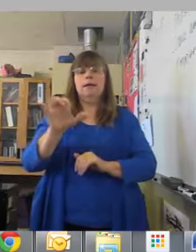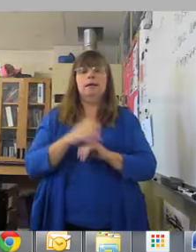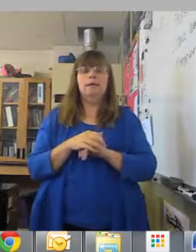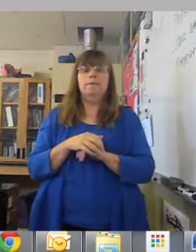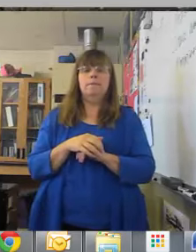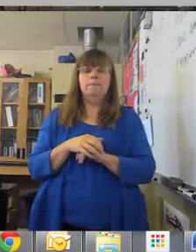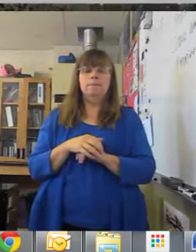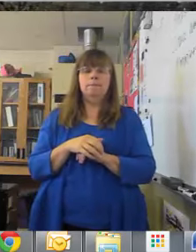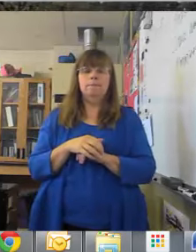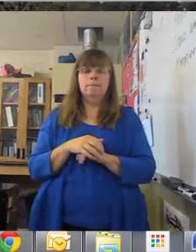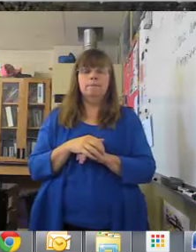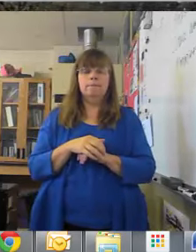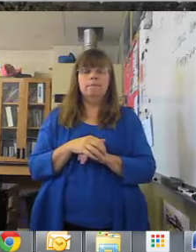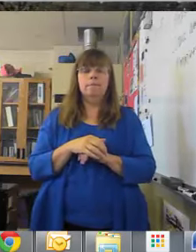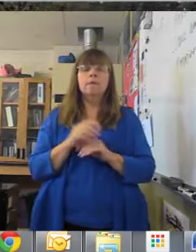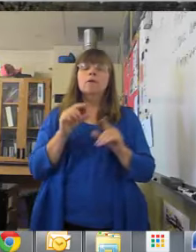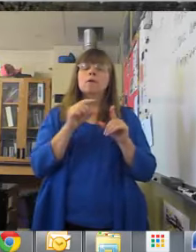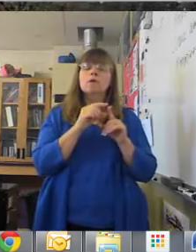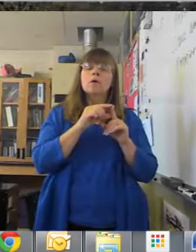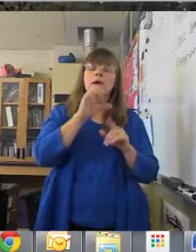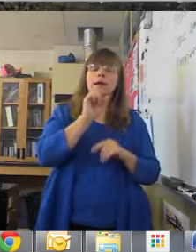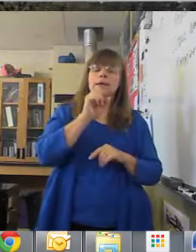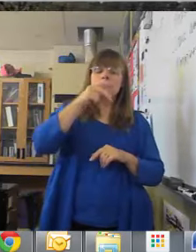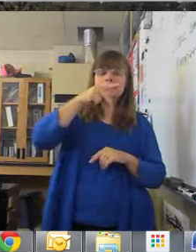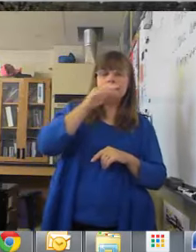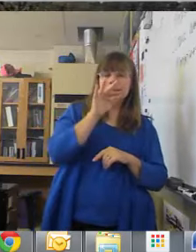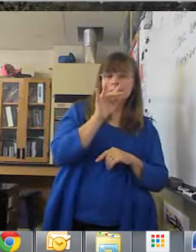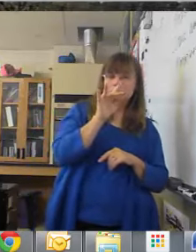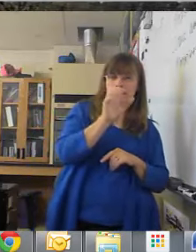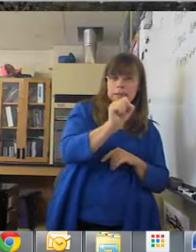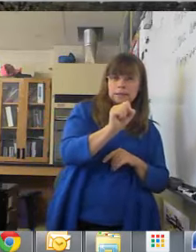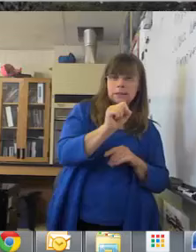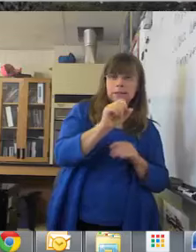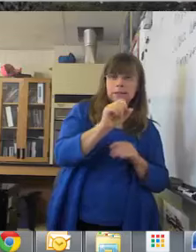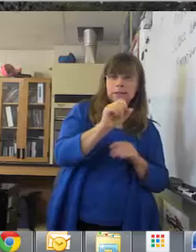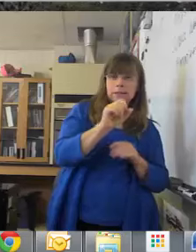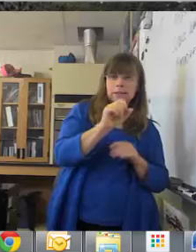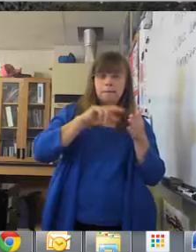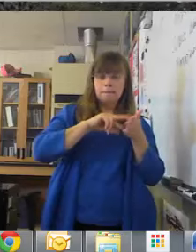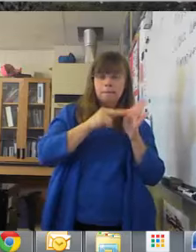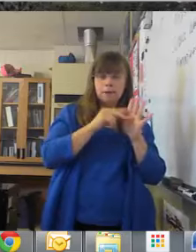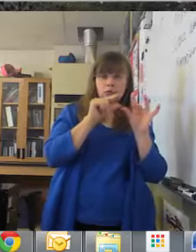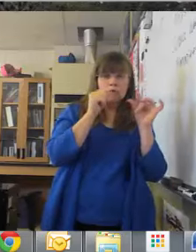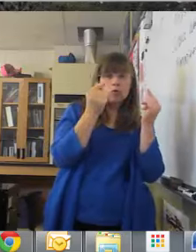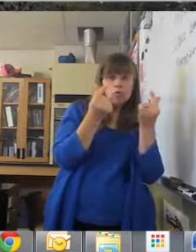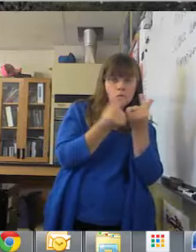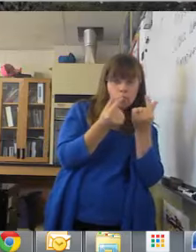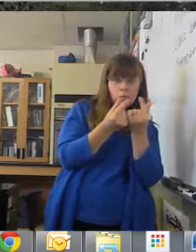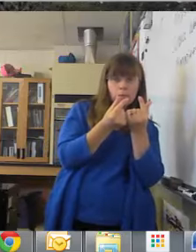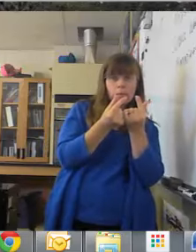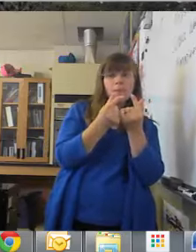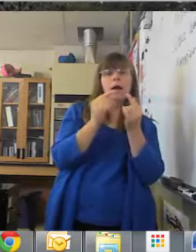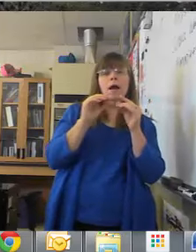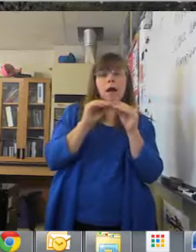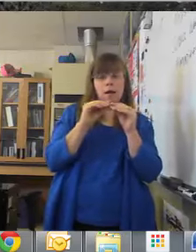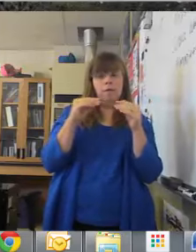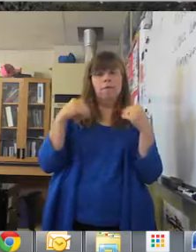A species is a group of organisms that are similar and can produce fertile offspring. So